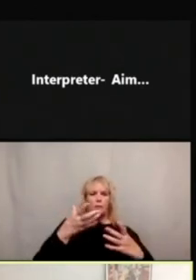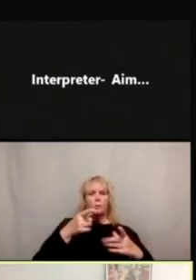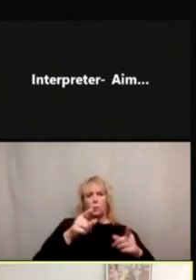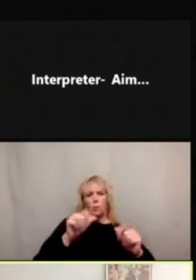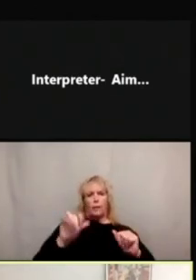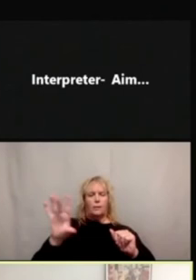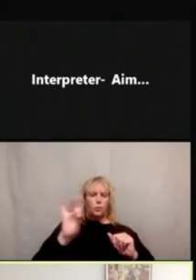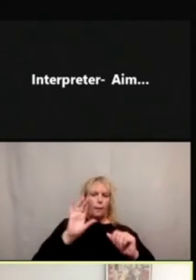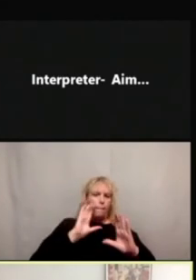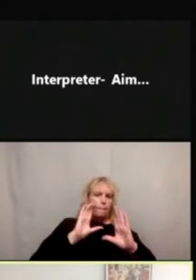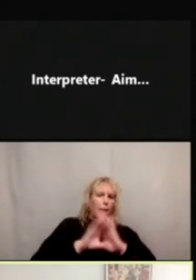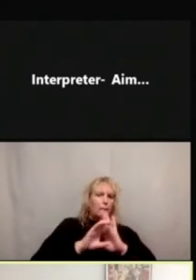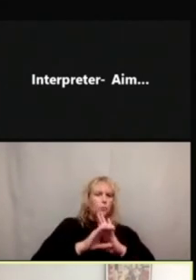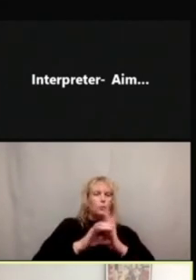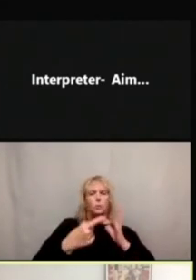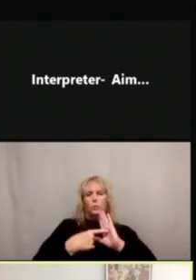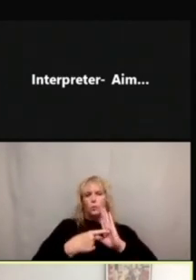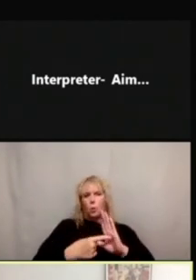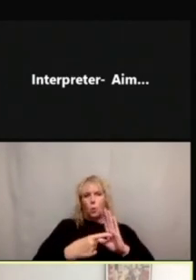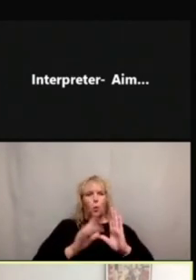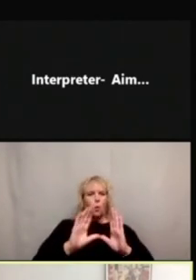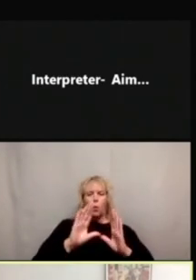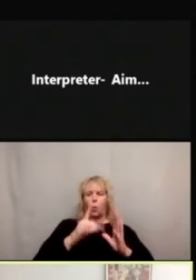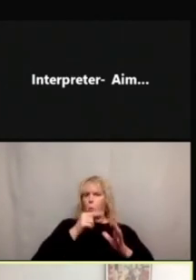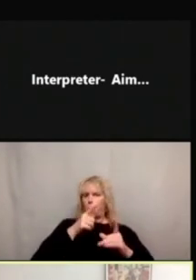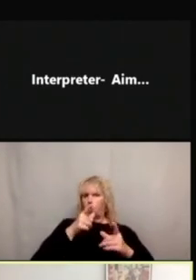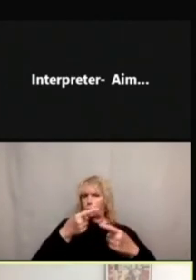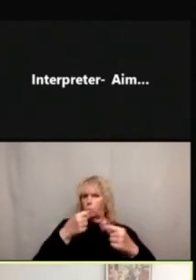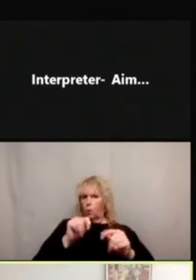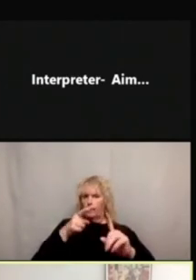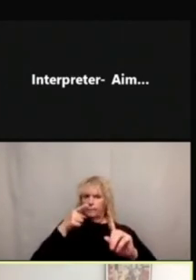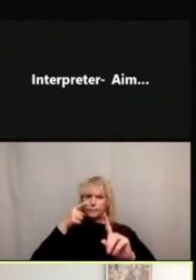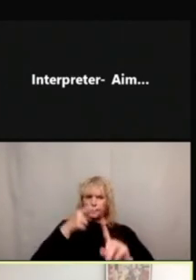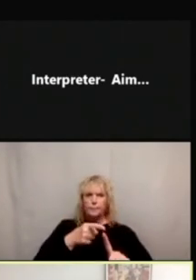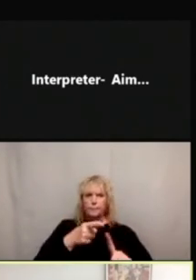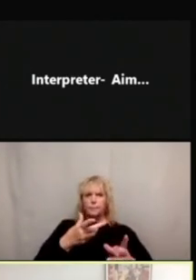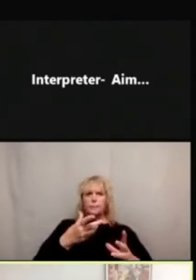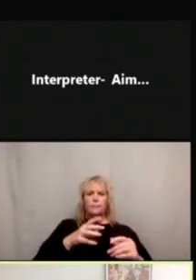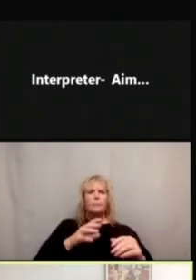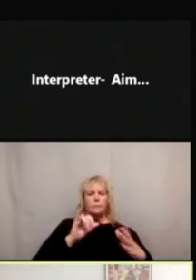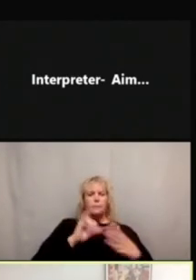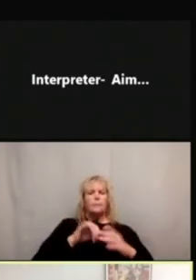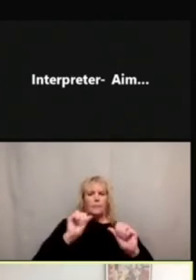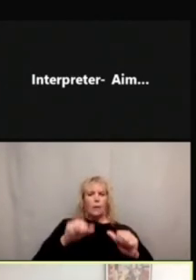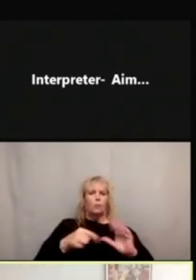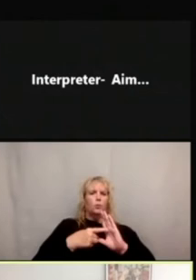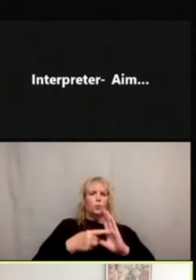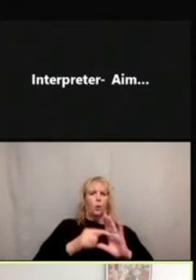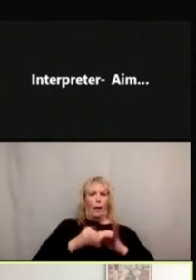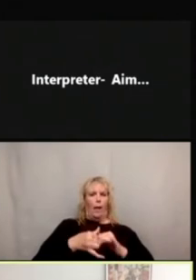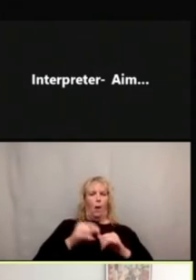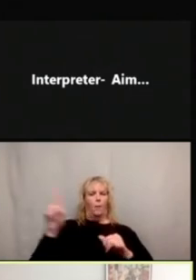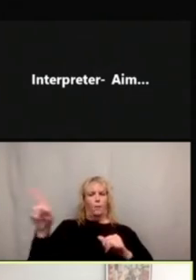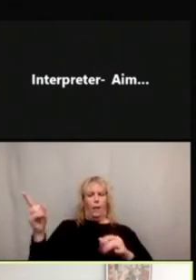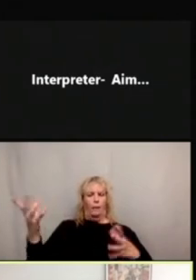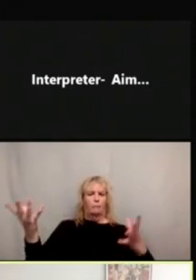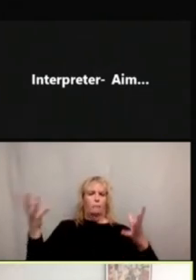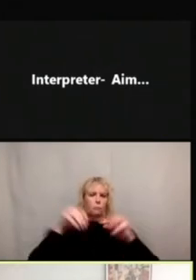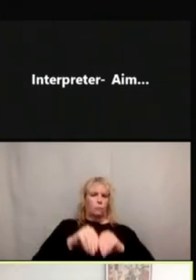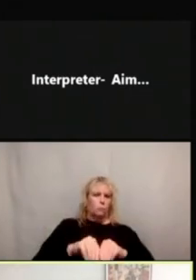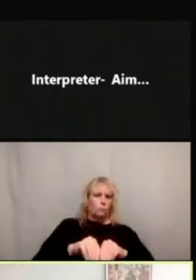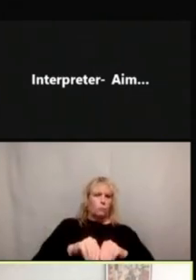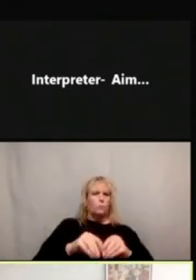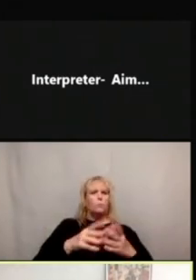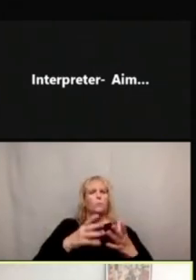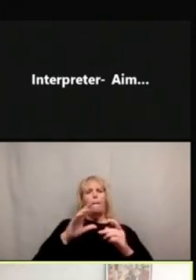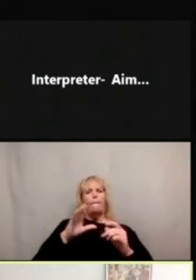an image that represents your priority audience as well. Just showing how all these images have incorporated the